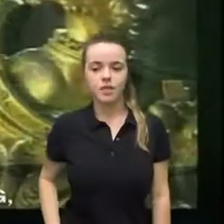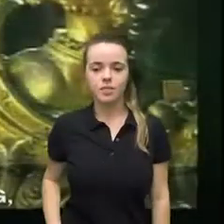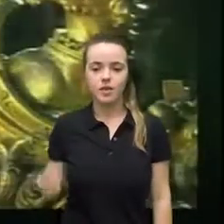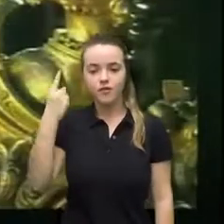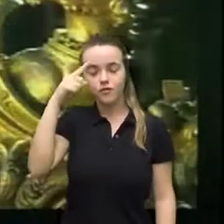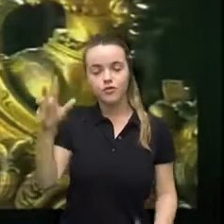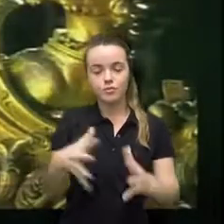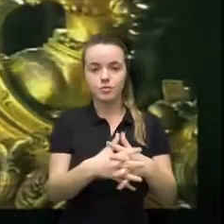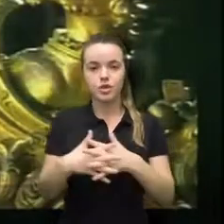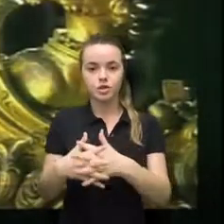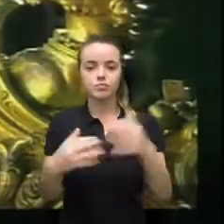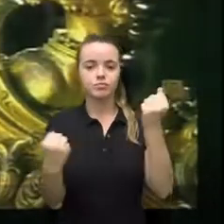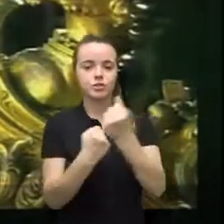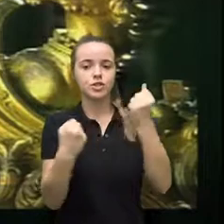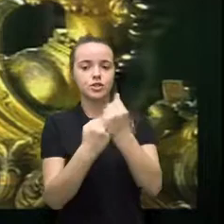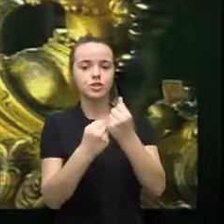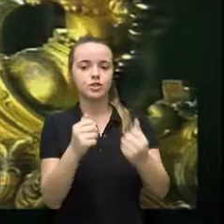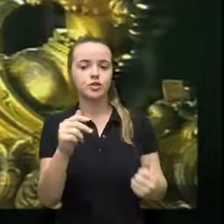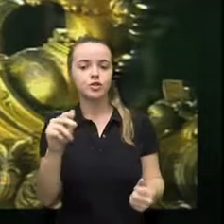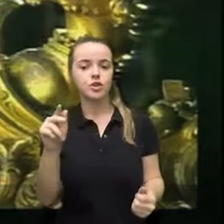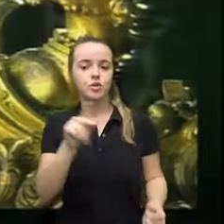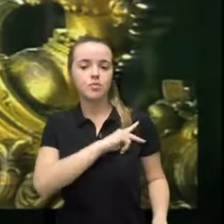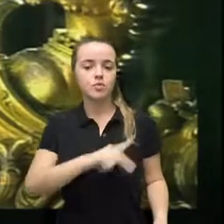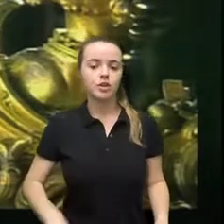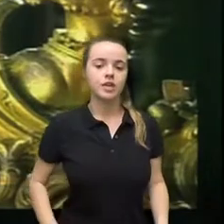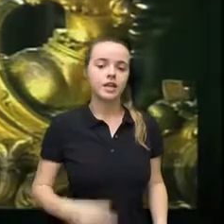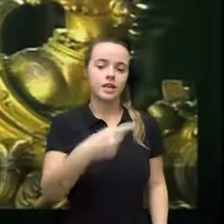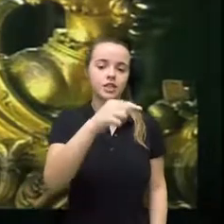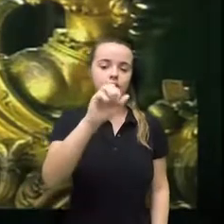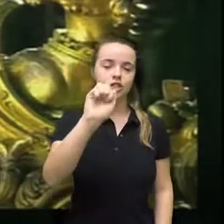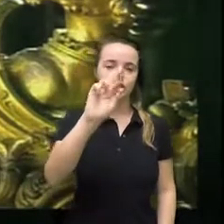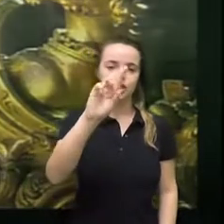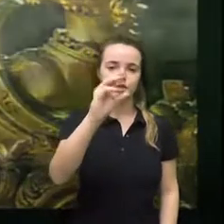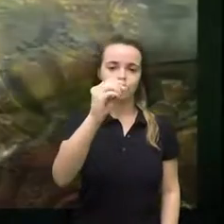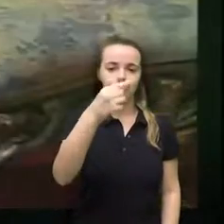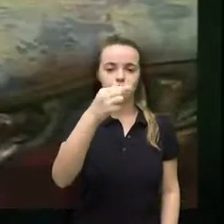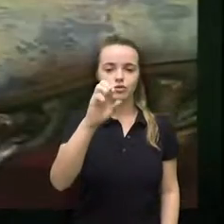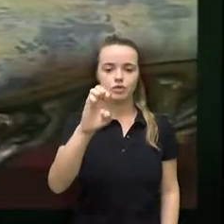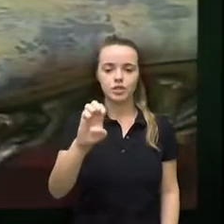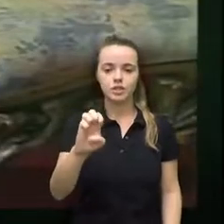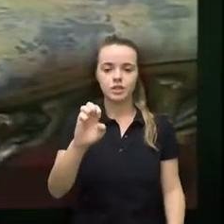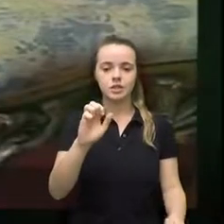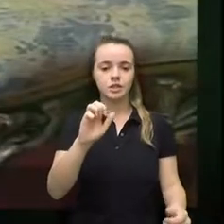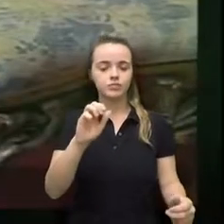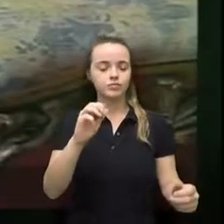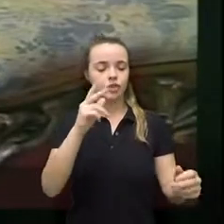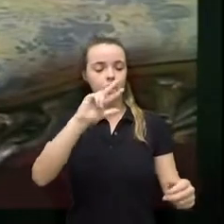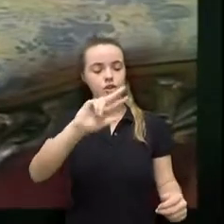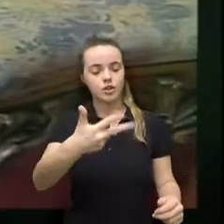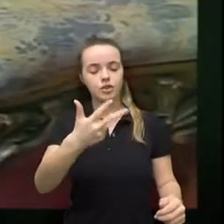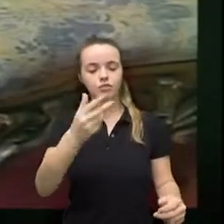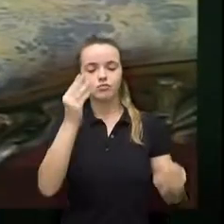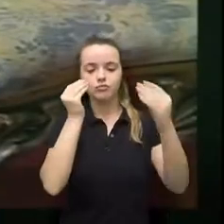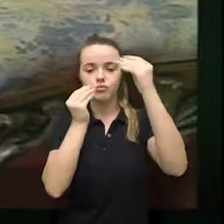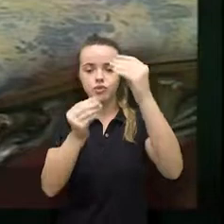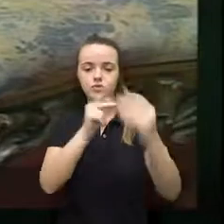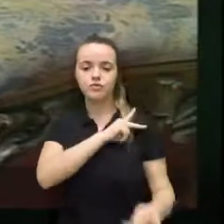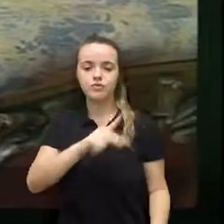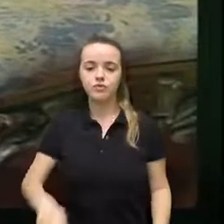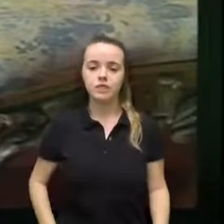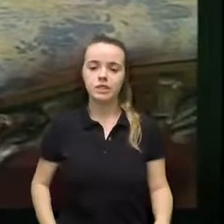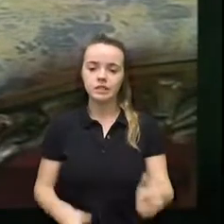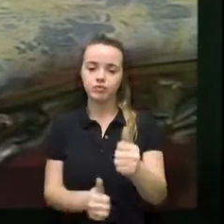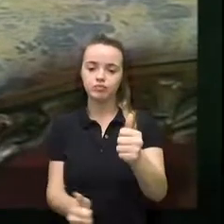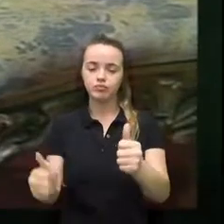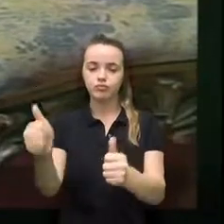king he is received politely his wife Abigail is less than impressed by this old